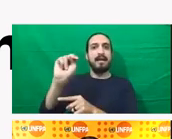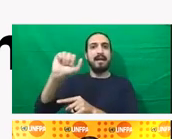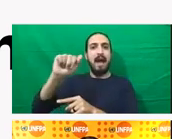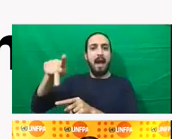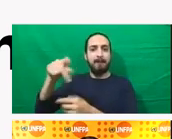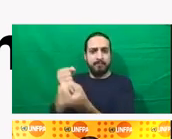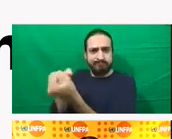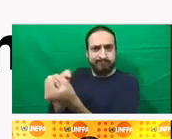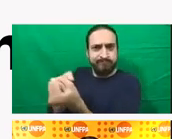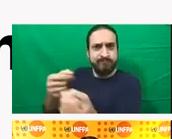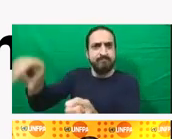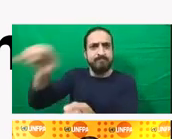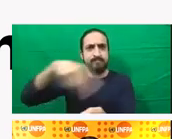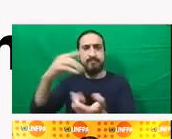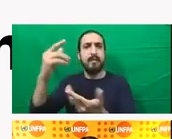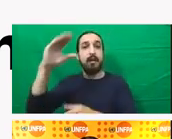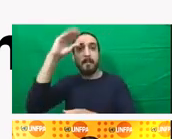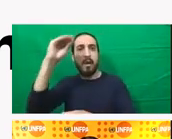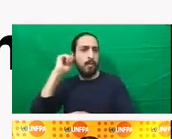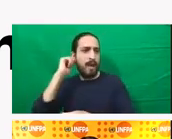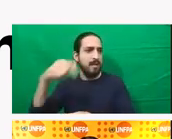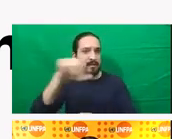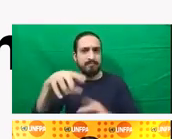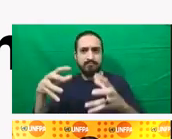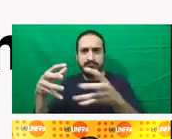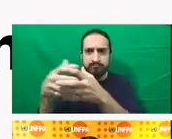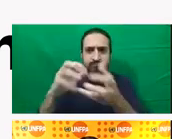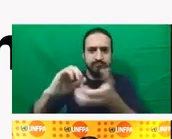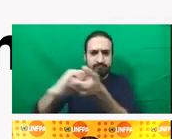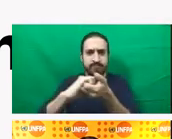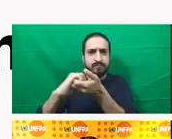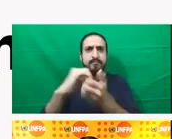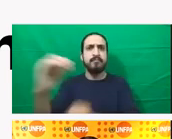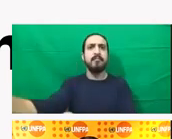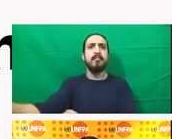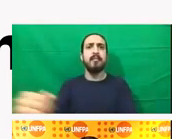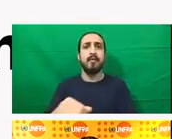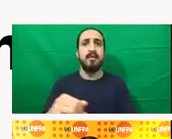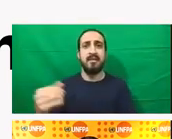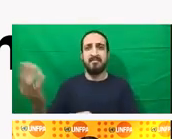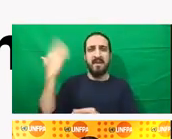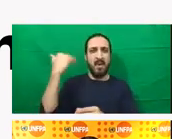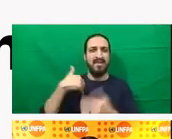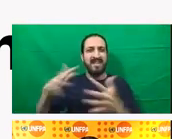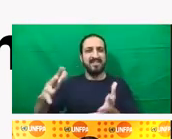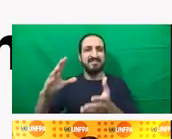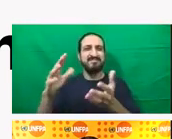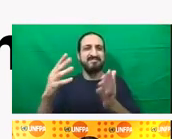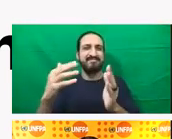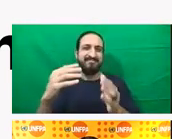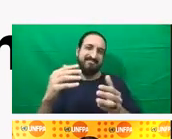institutional arrangements. We spoke earlier to the importance of integrating SRHR issues and vulnerability assessments,